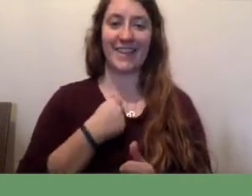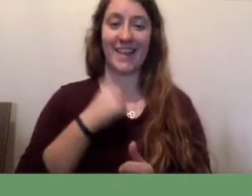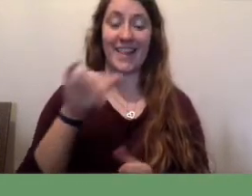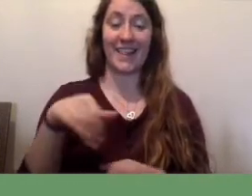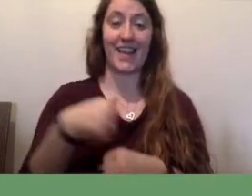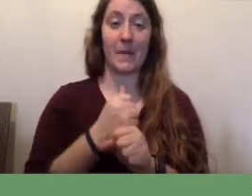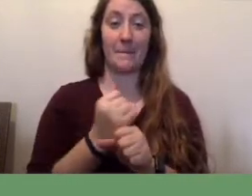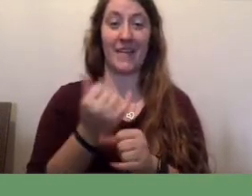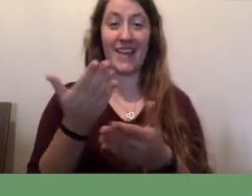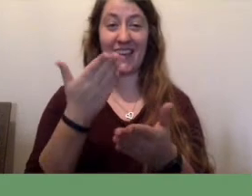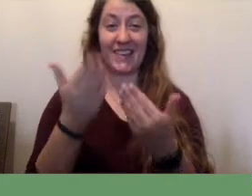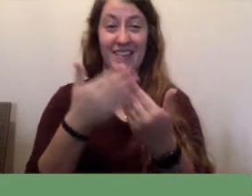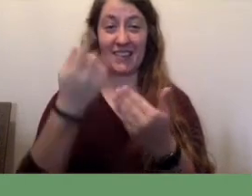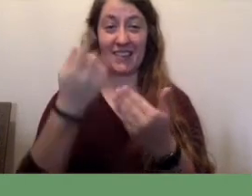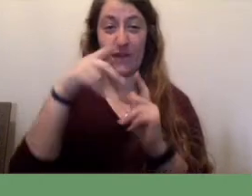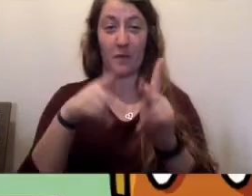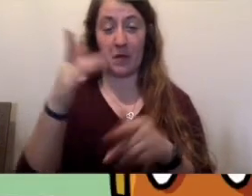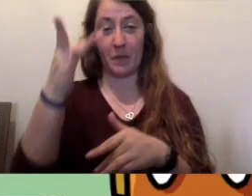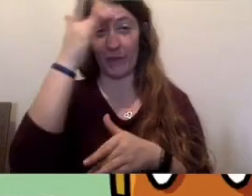forget their manners.